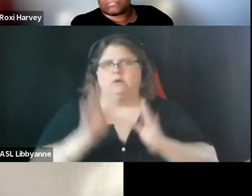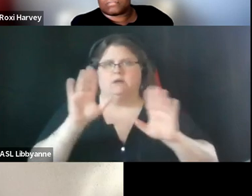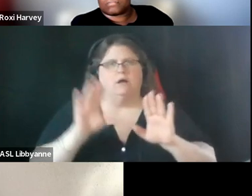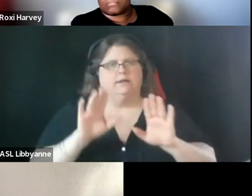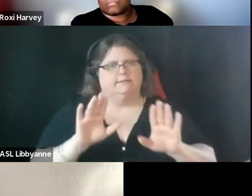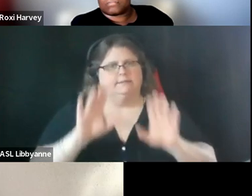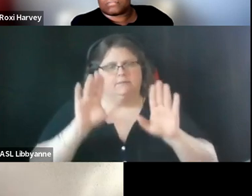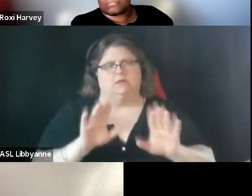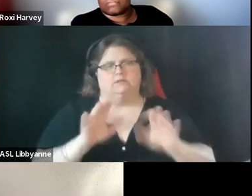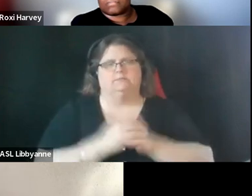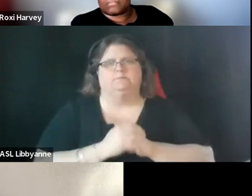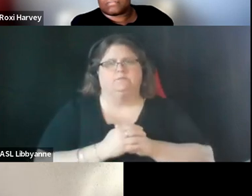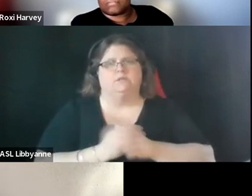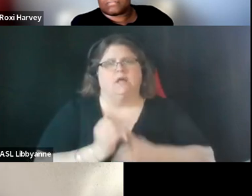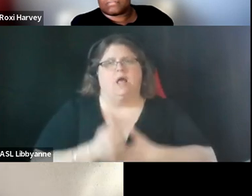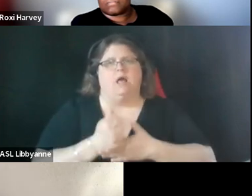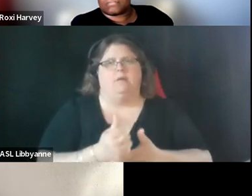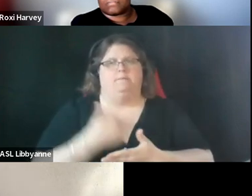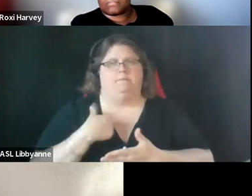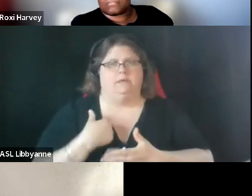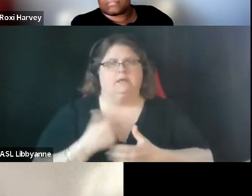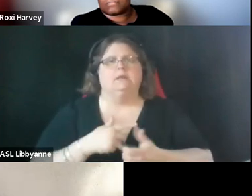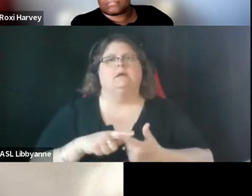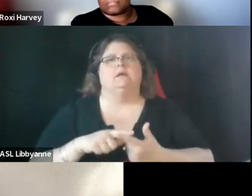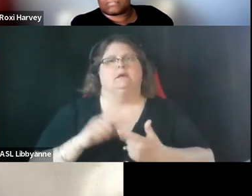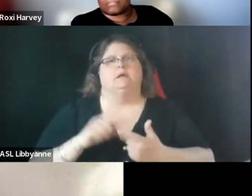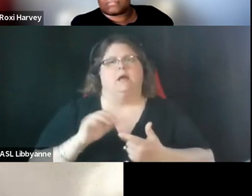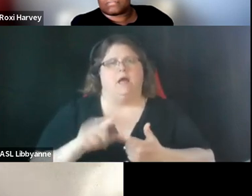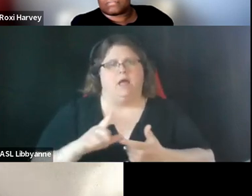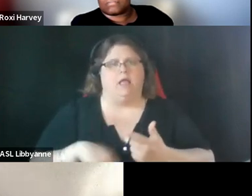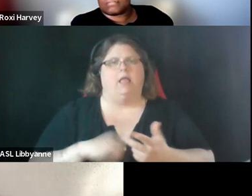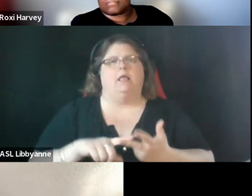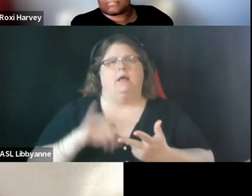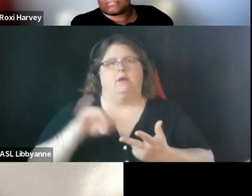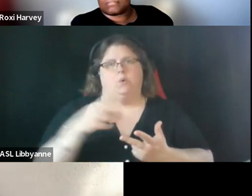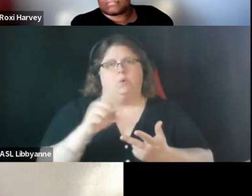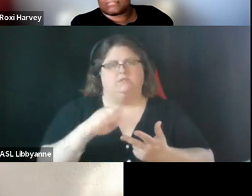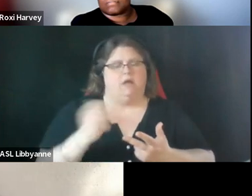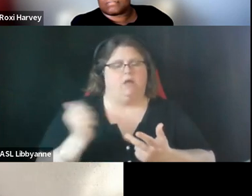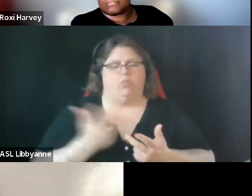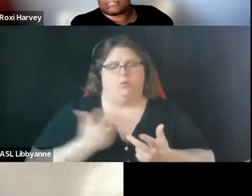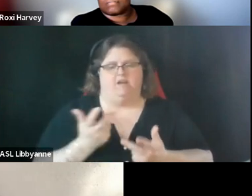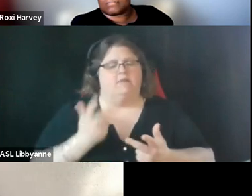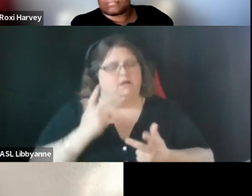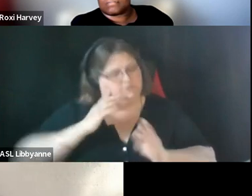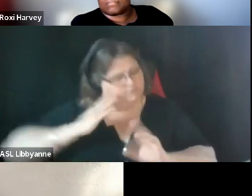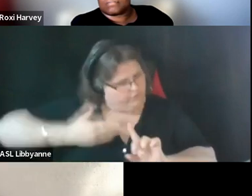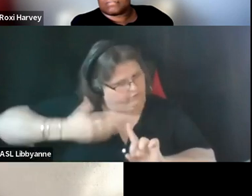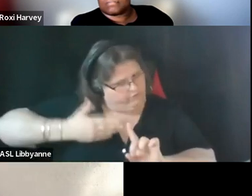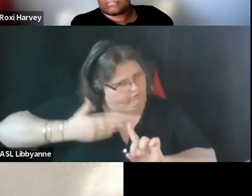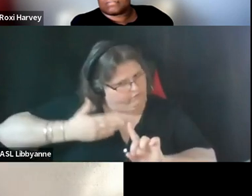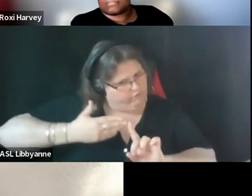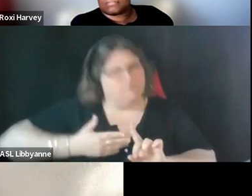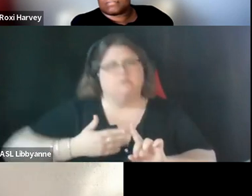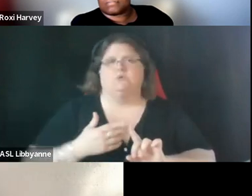valenzuela i apologize and myself uh very much on track um and i just wanted to second